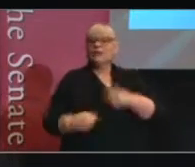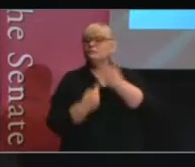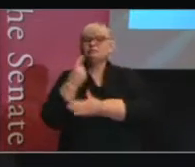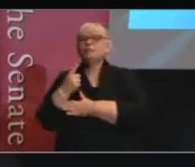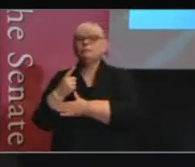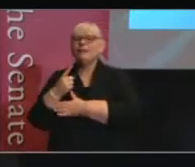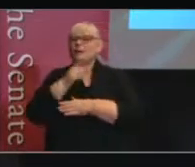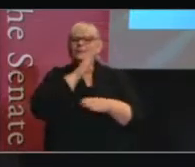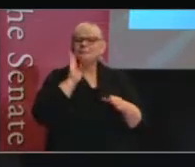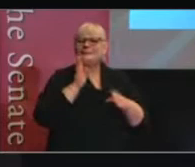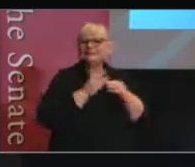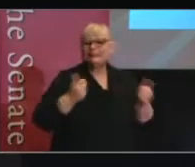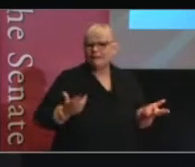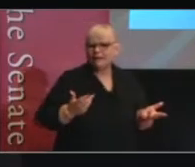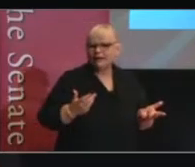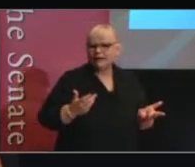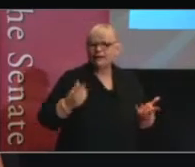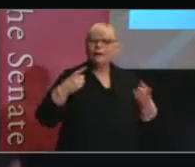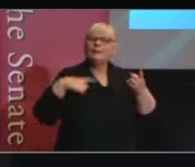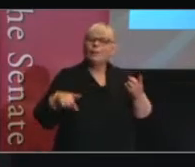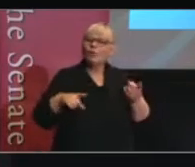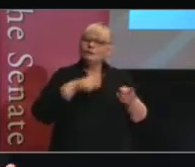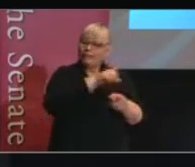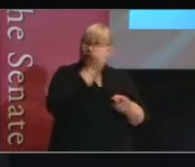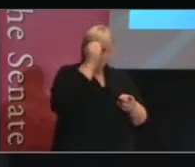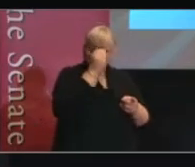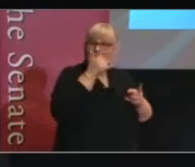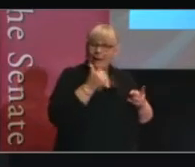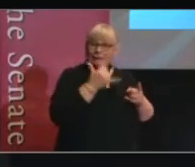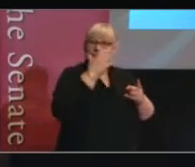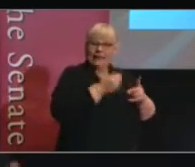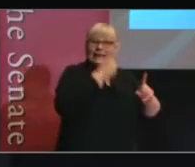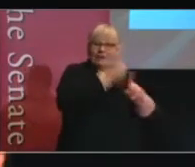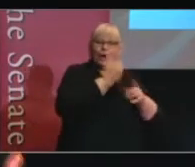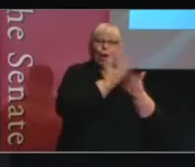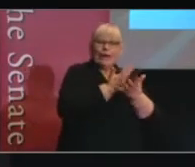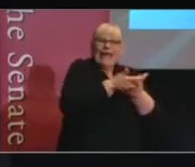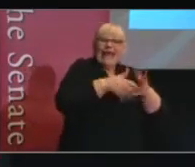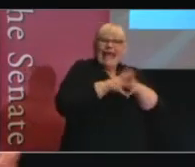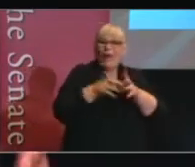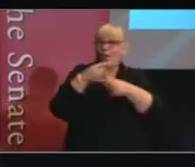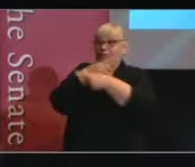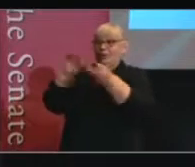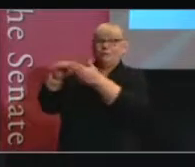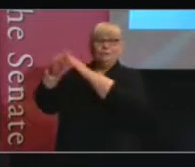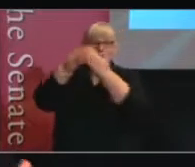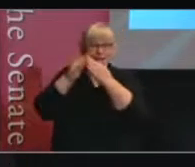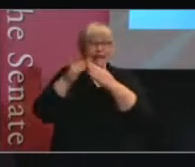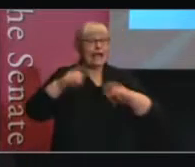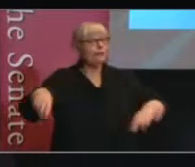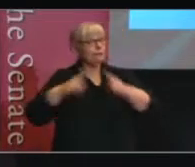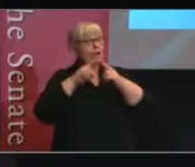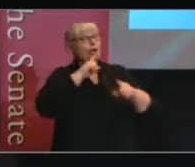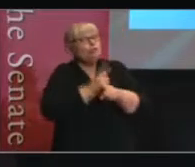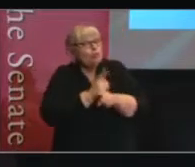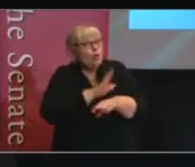think we're missing something. Because the committee might have had an impact on the way that the public and the way that the parliament talks